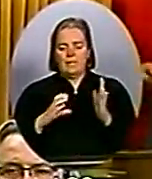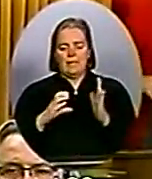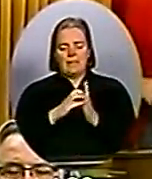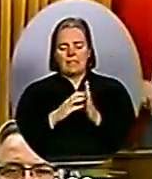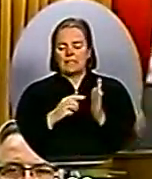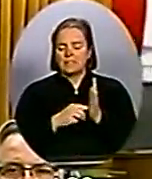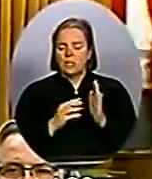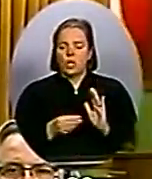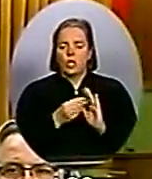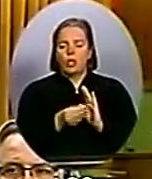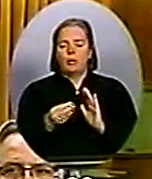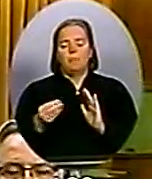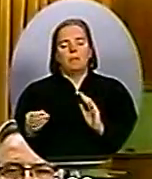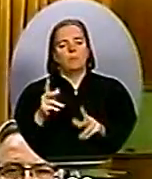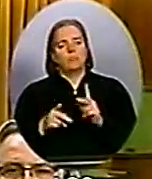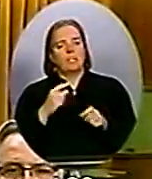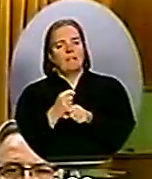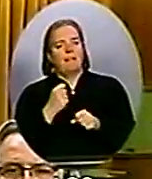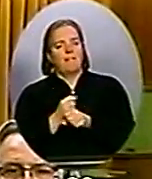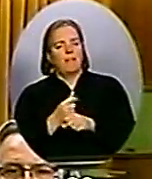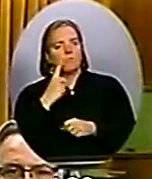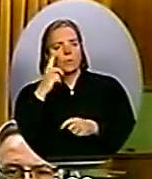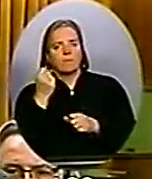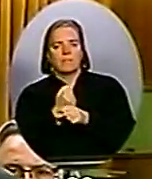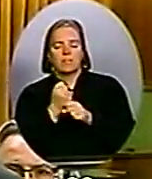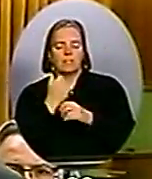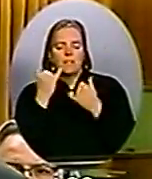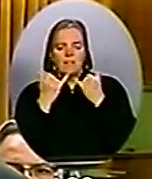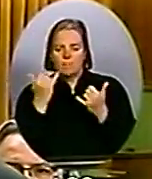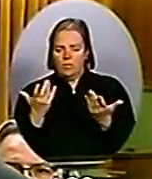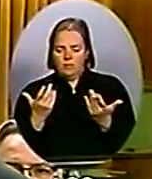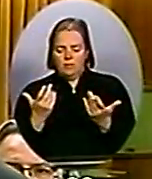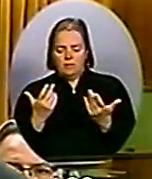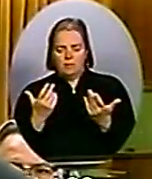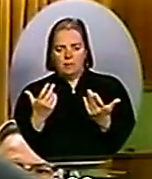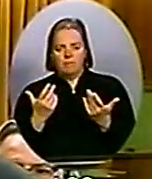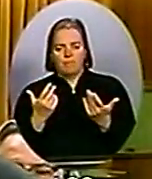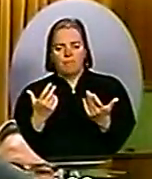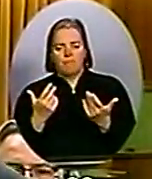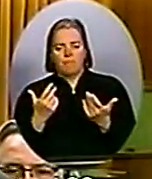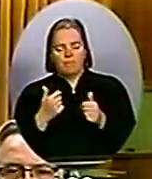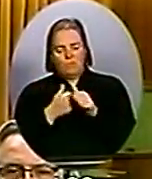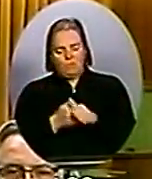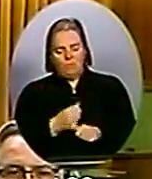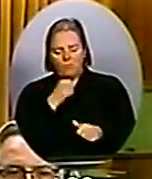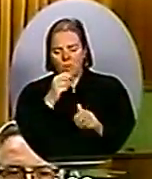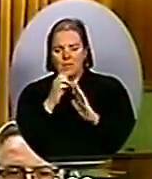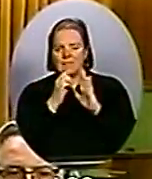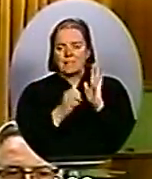tell us who at Conservative Party headquarters ran these Watergate burglars? Who ran the Dirty Tricks campaign?